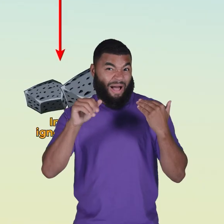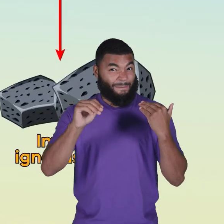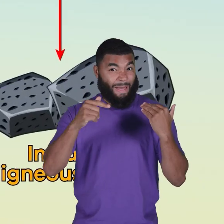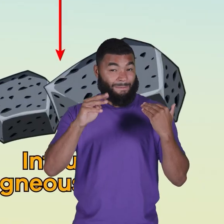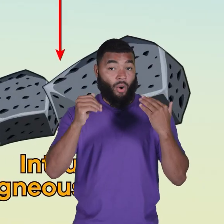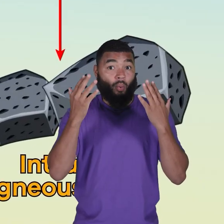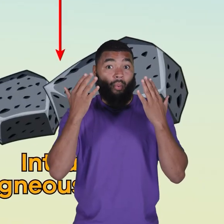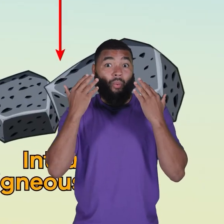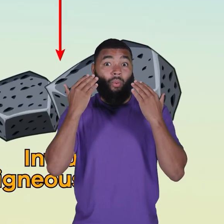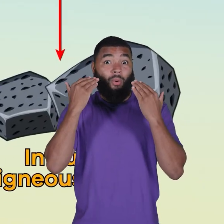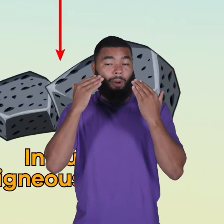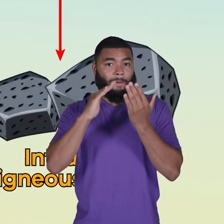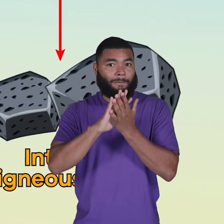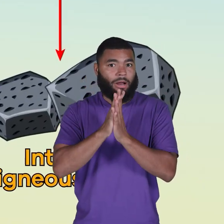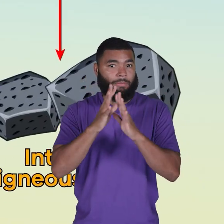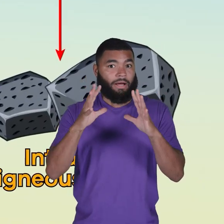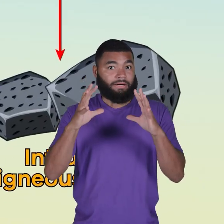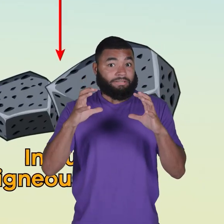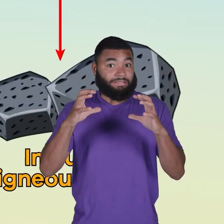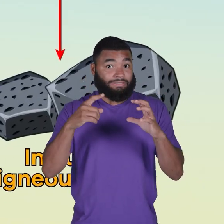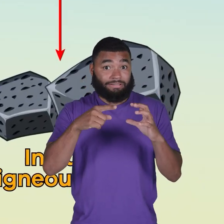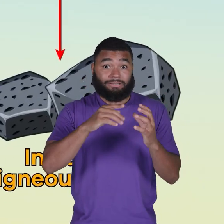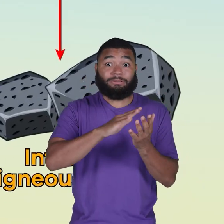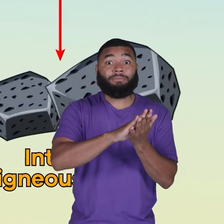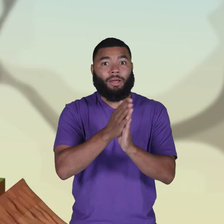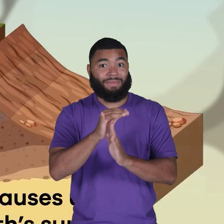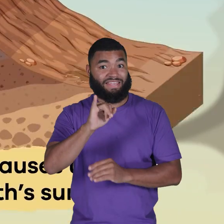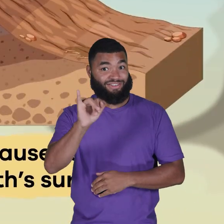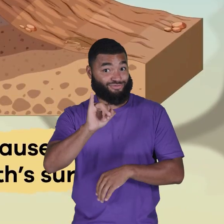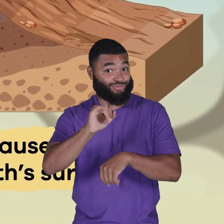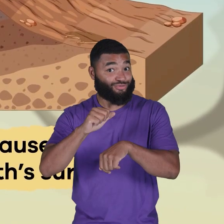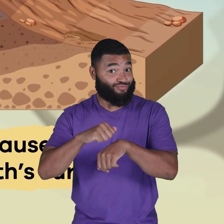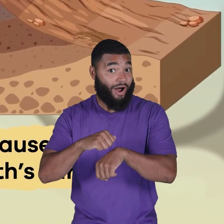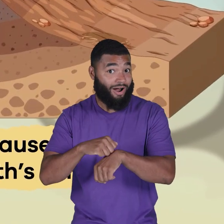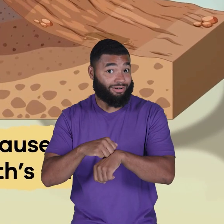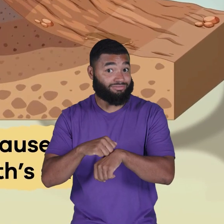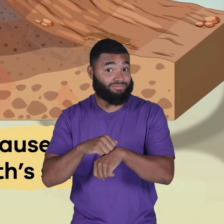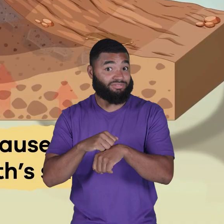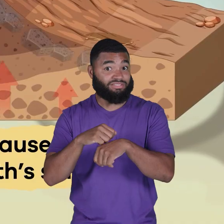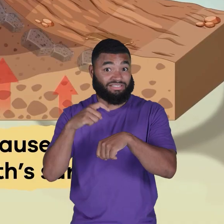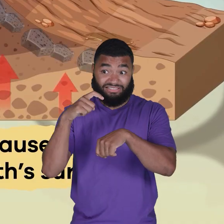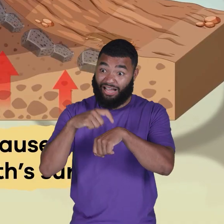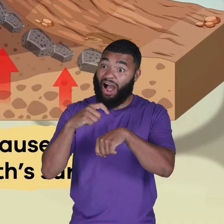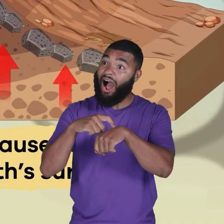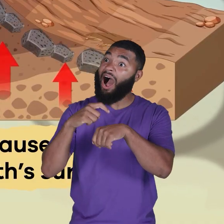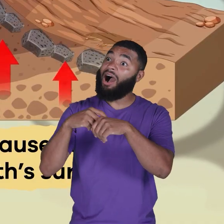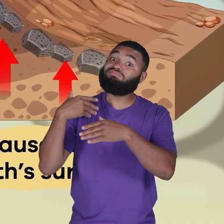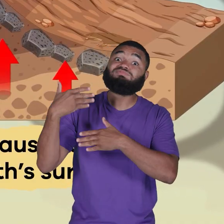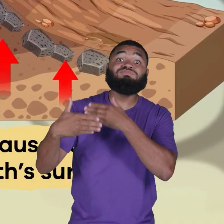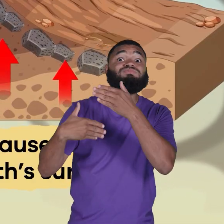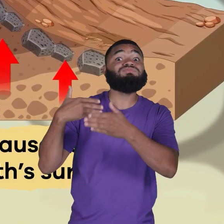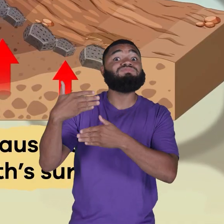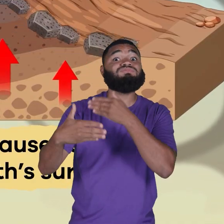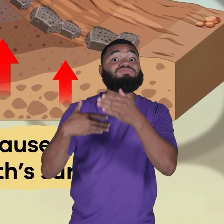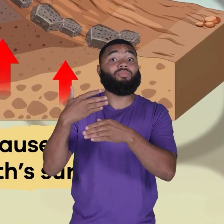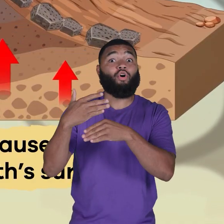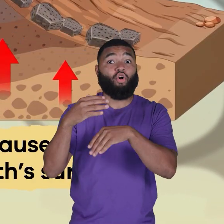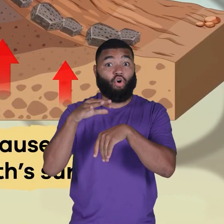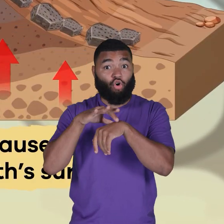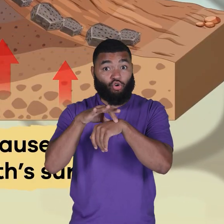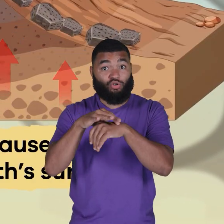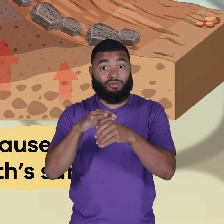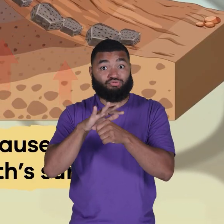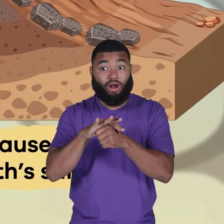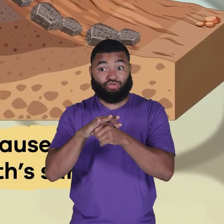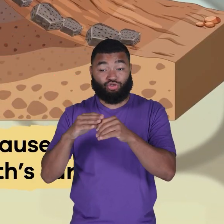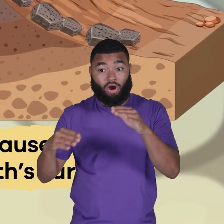forming intrusive igneous rocks. Over time, the Earth's pressure causes uplift and the rocks